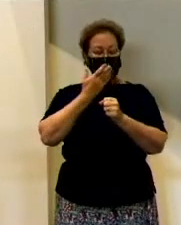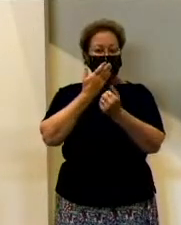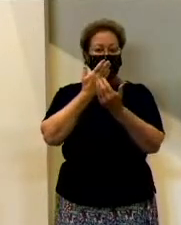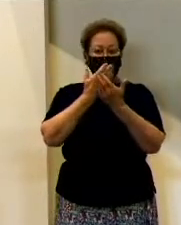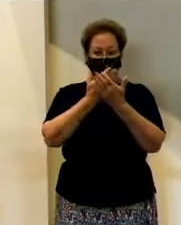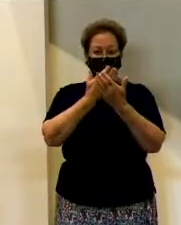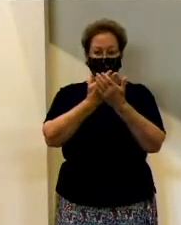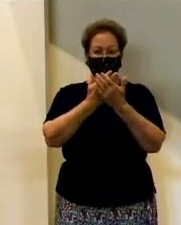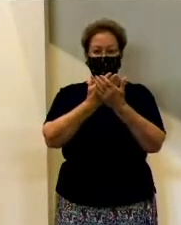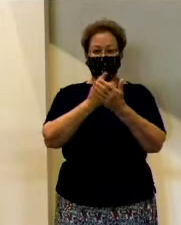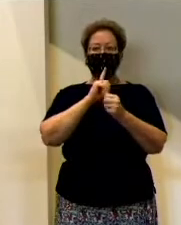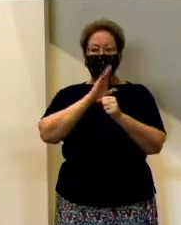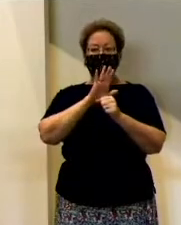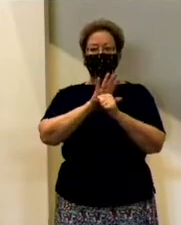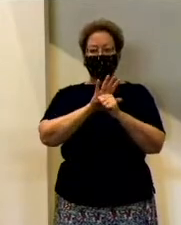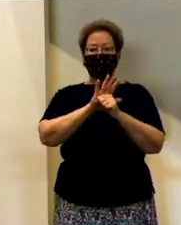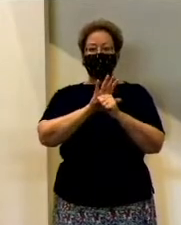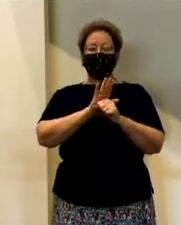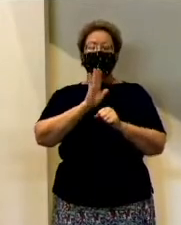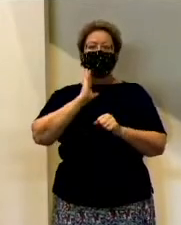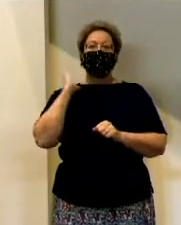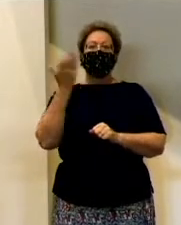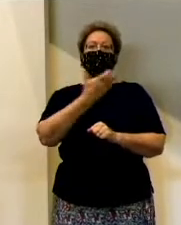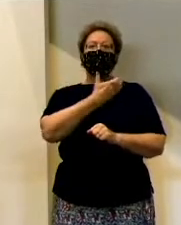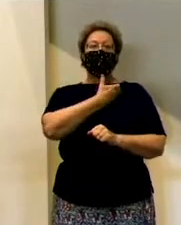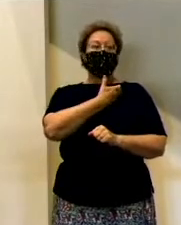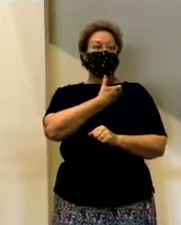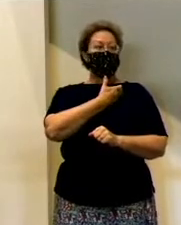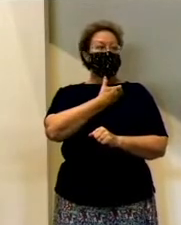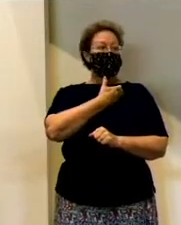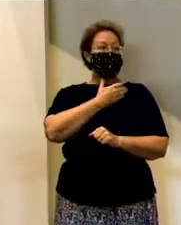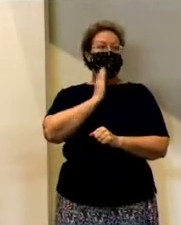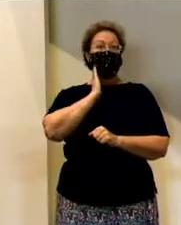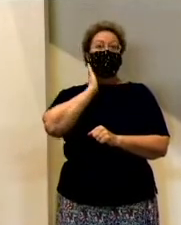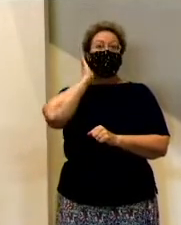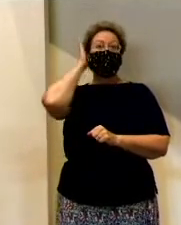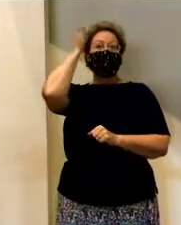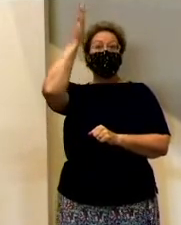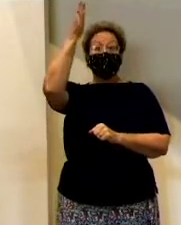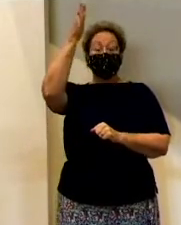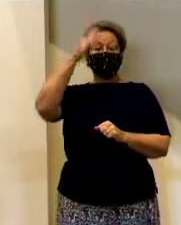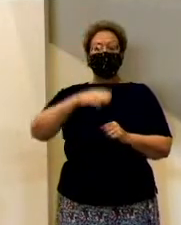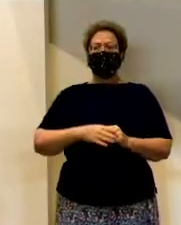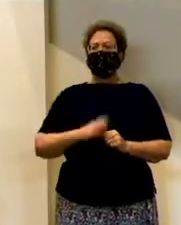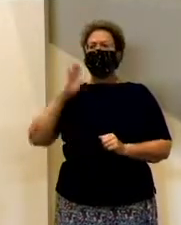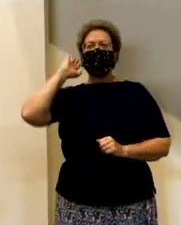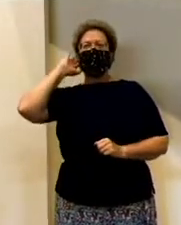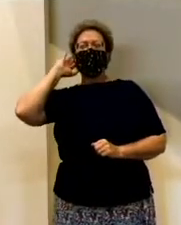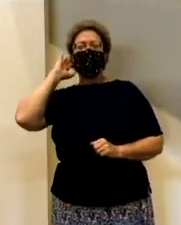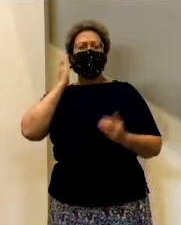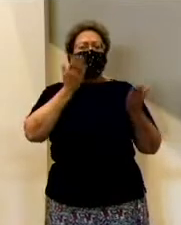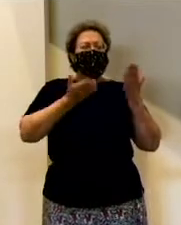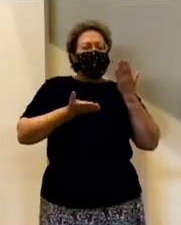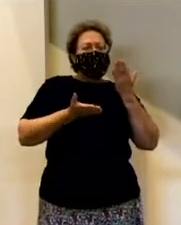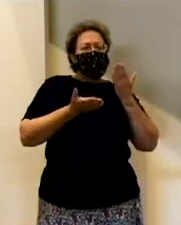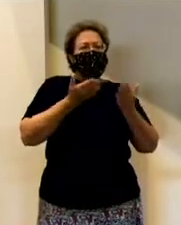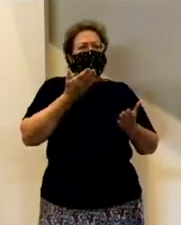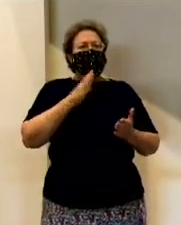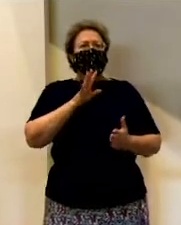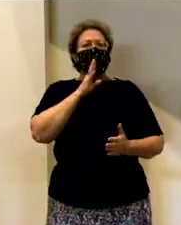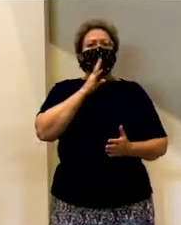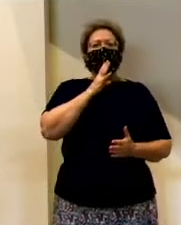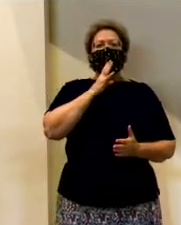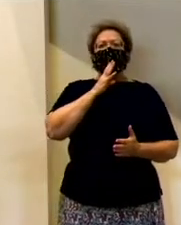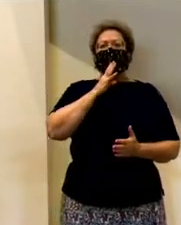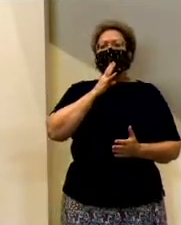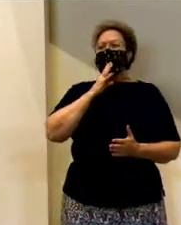that deposit that guarantees our eternal inheritance. I've heard some of you talk about the fact that you've been working on